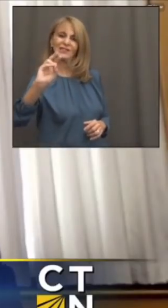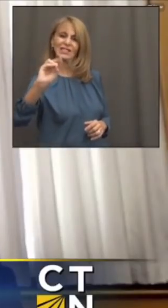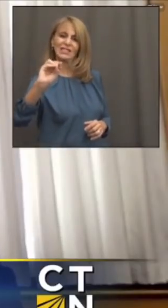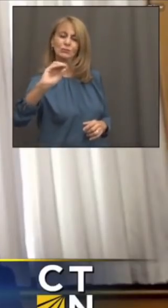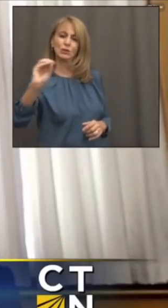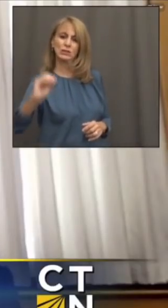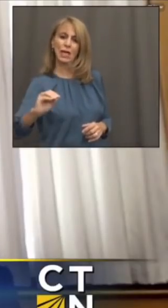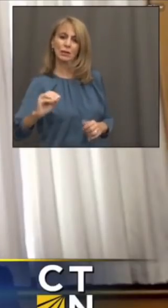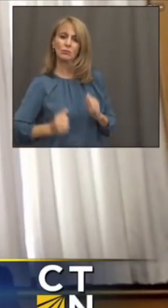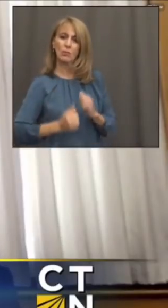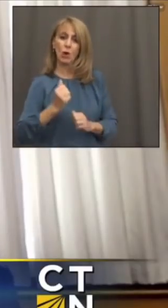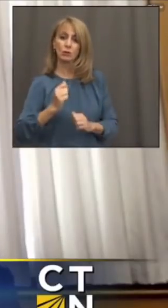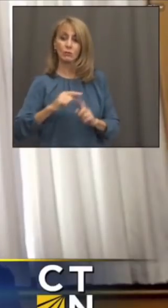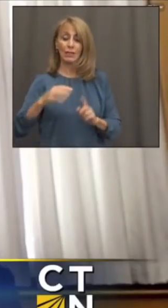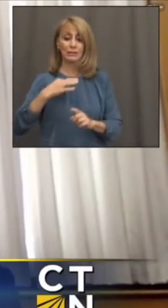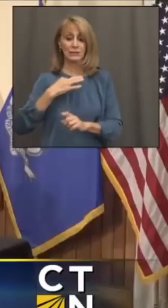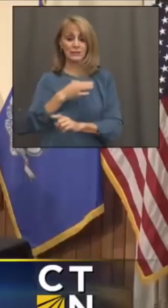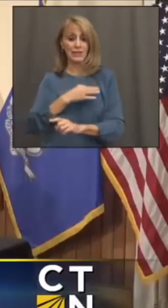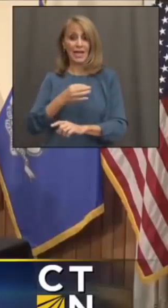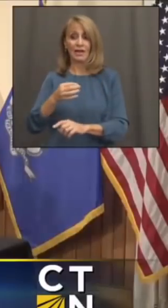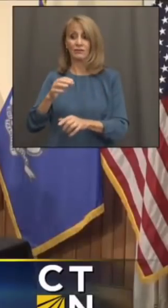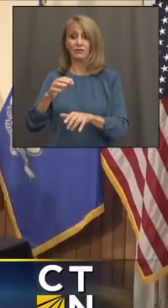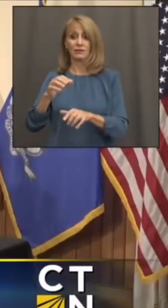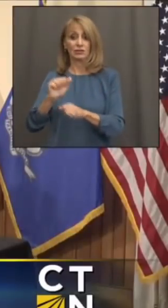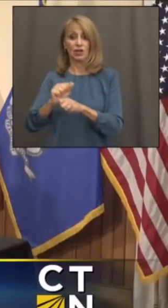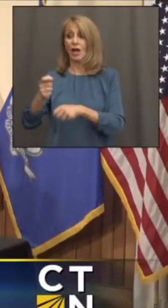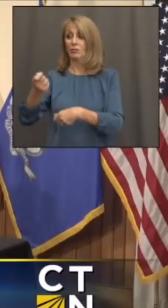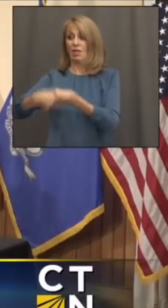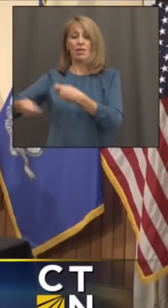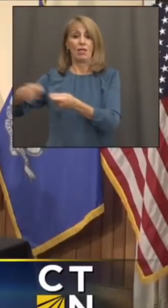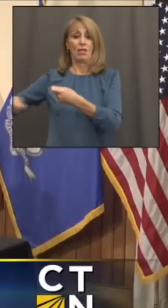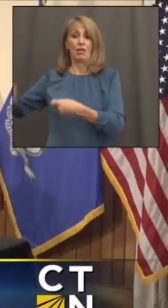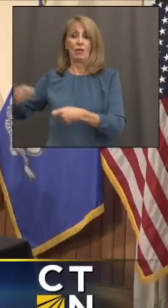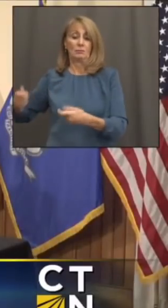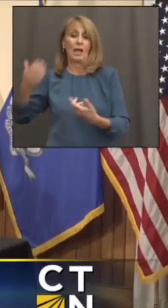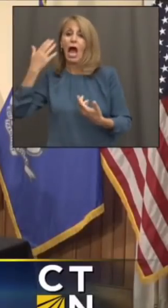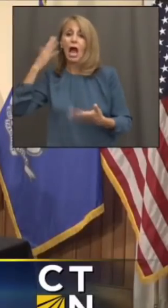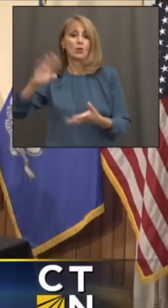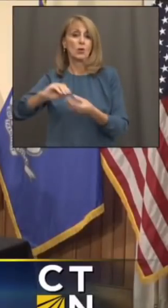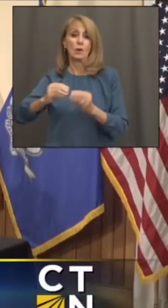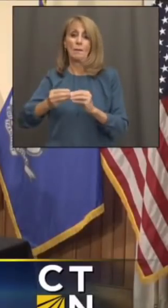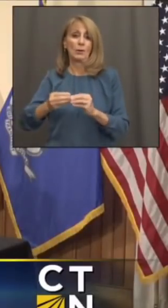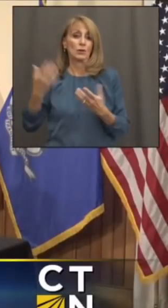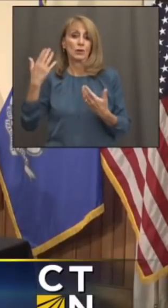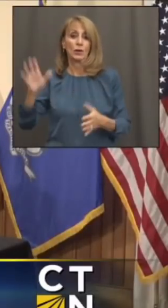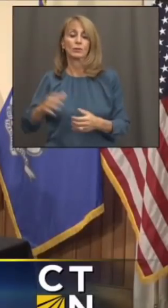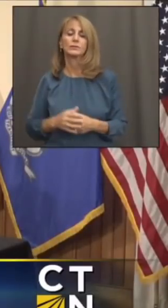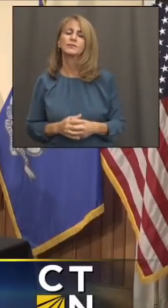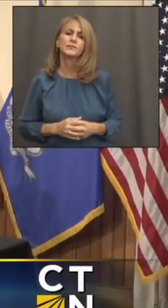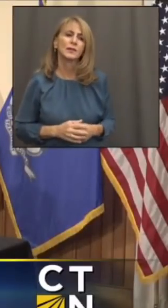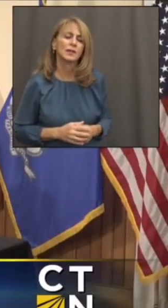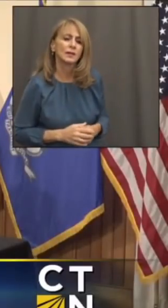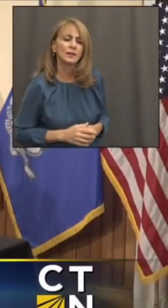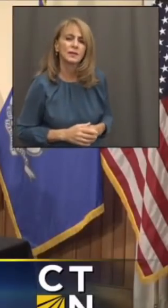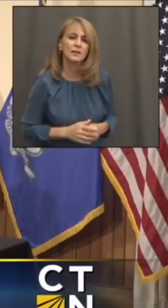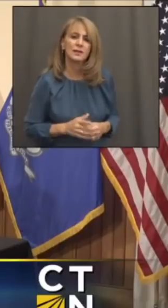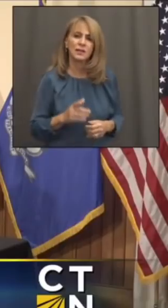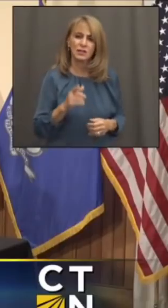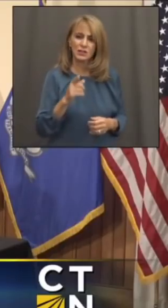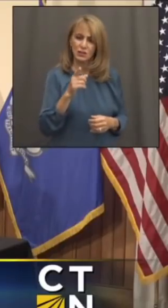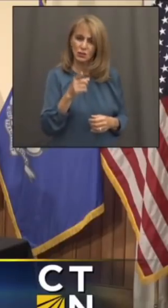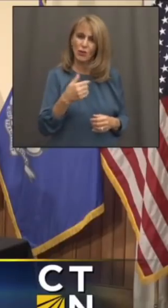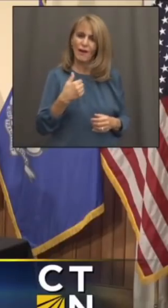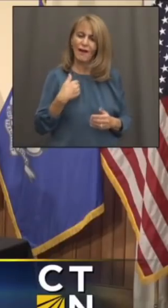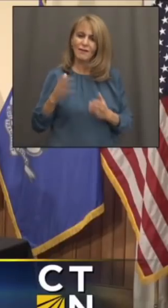turnover of staff is. We can try to get you an answer on that soon. Okay. And are there preparations being made for the